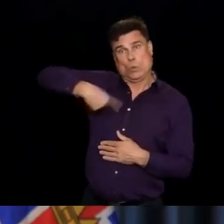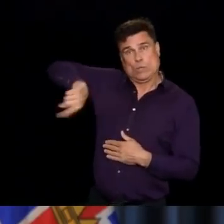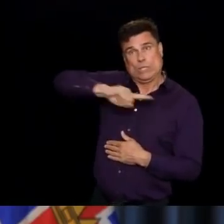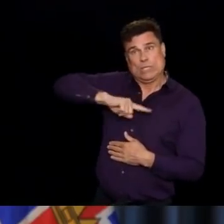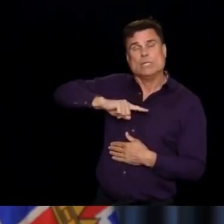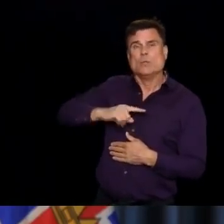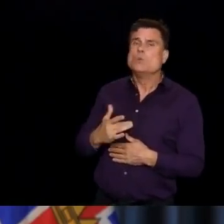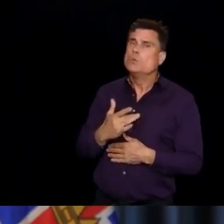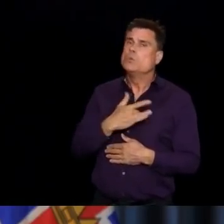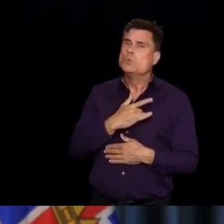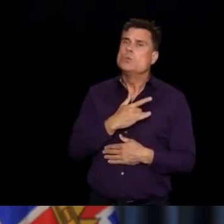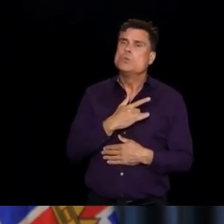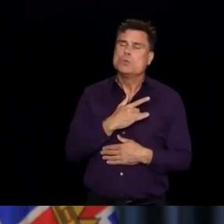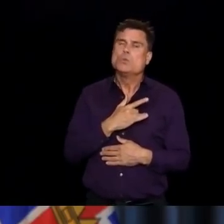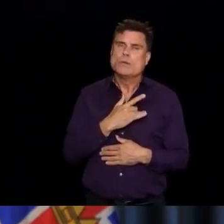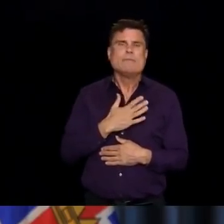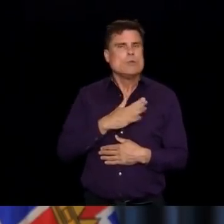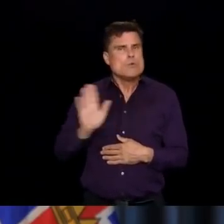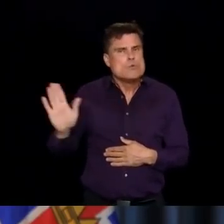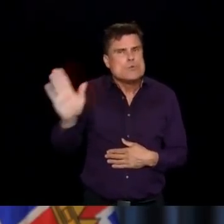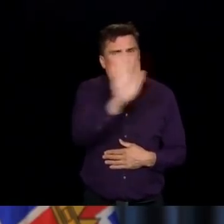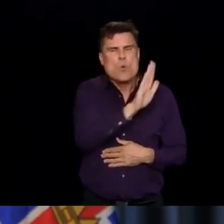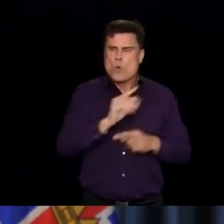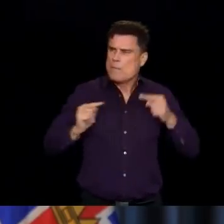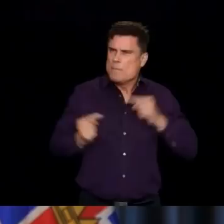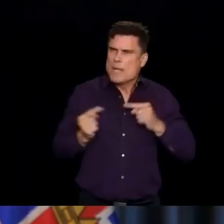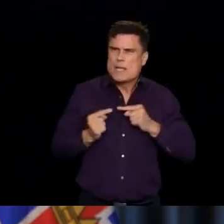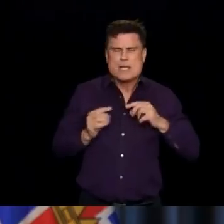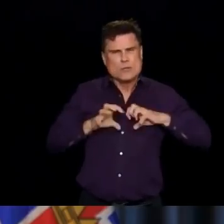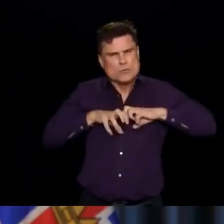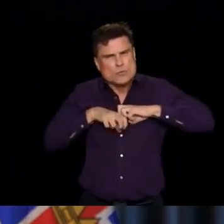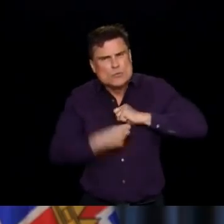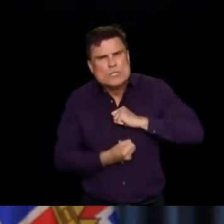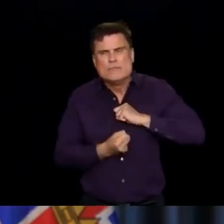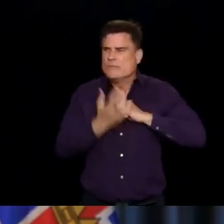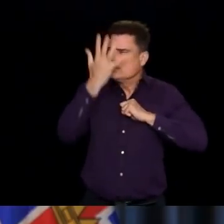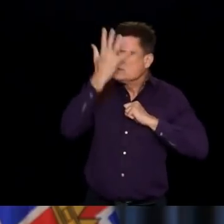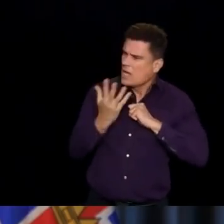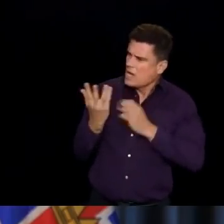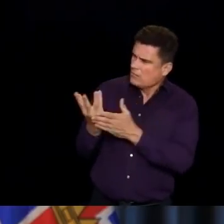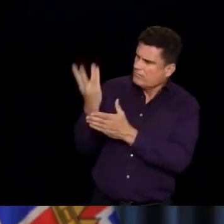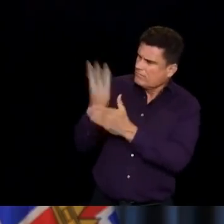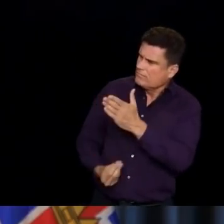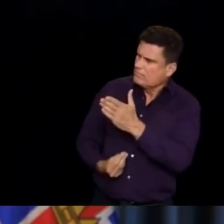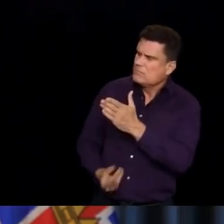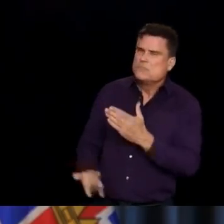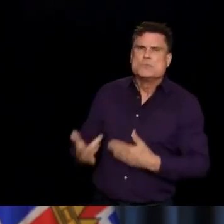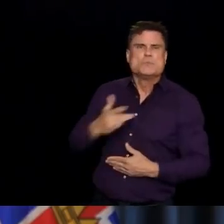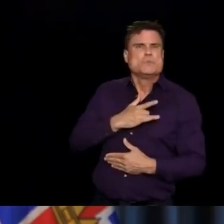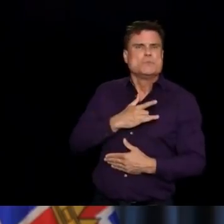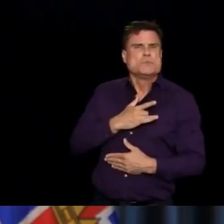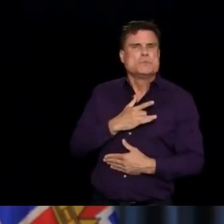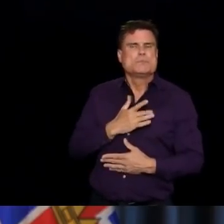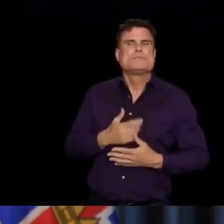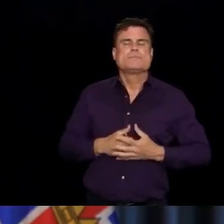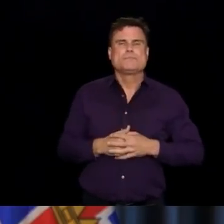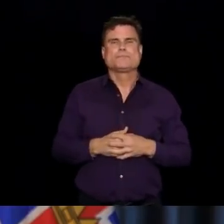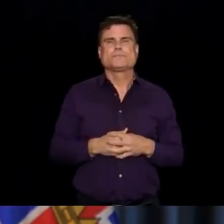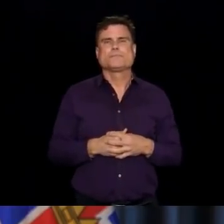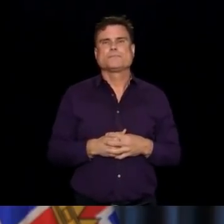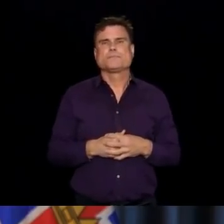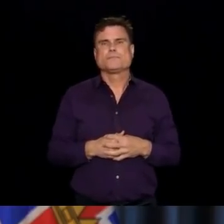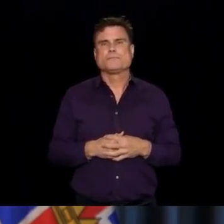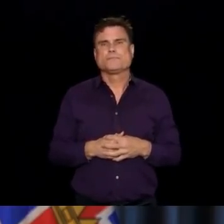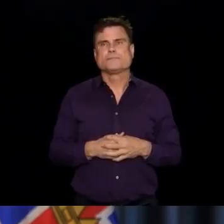feel it throughout the province. For all those families who have lost their loved ones. I wanted to say that there, as noted,